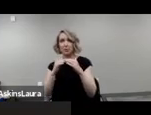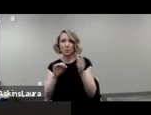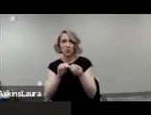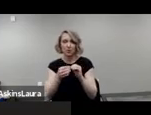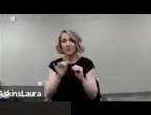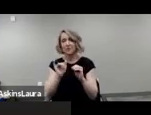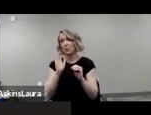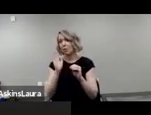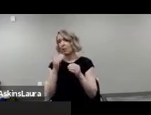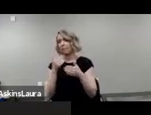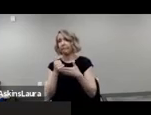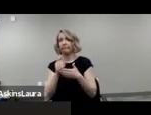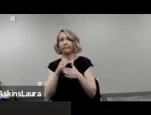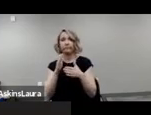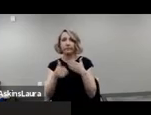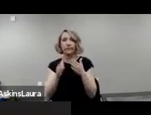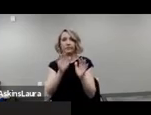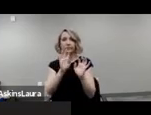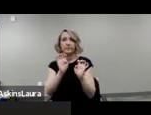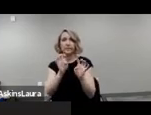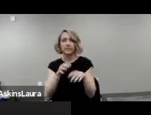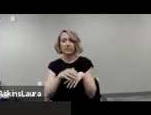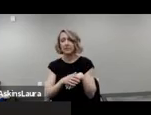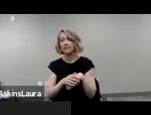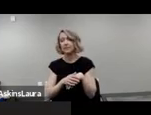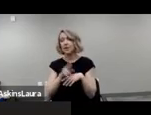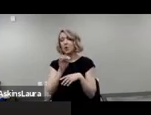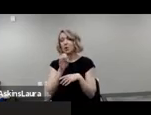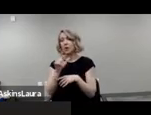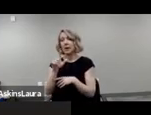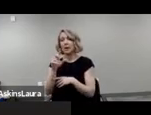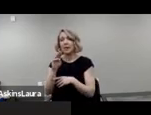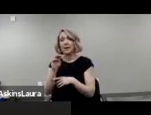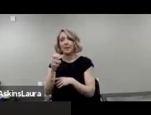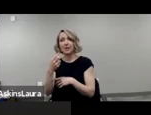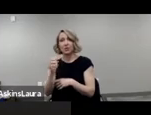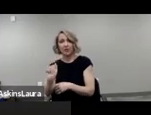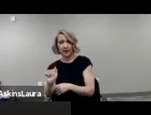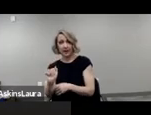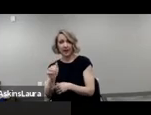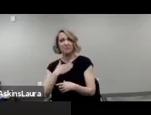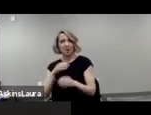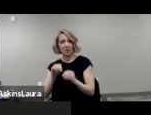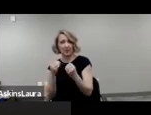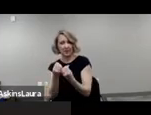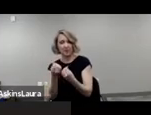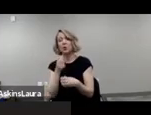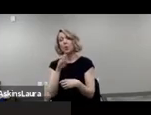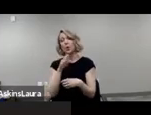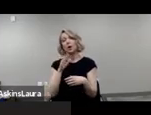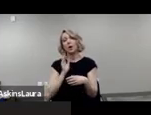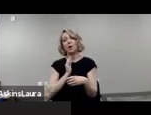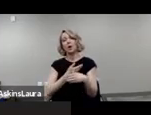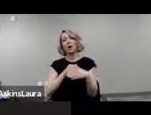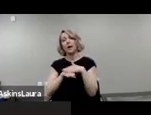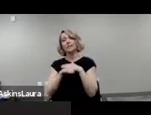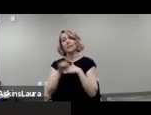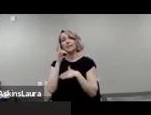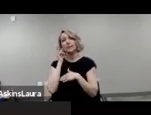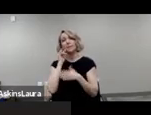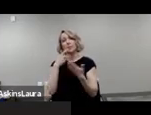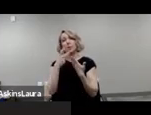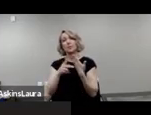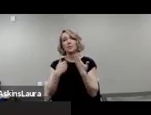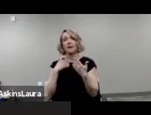To locate those individuals, NorCal MHA, my organization, our Access California program has over